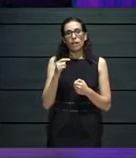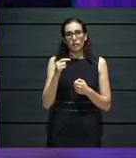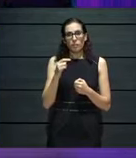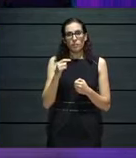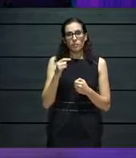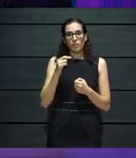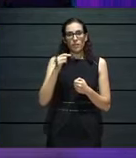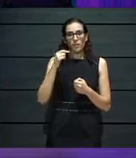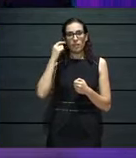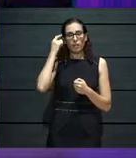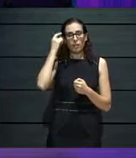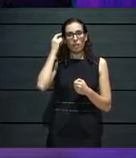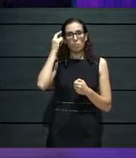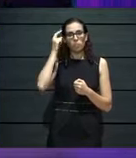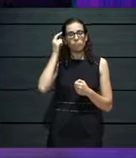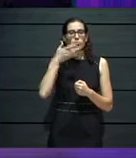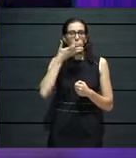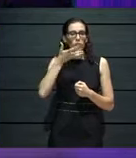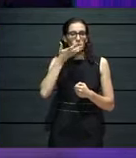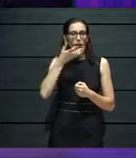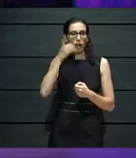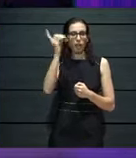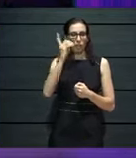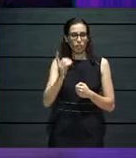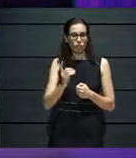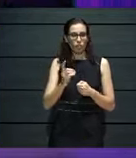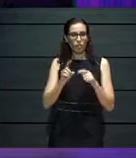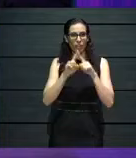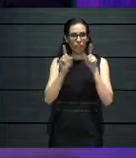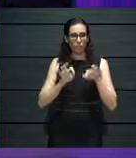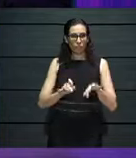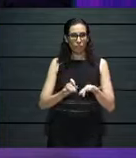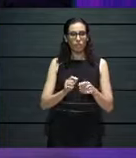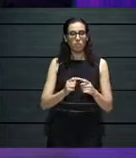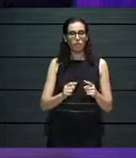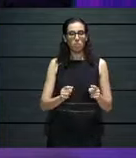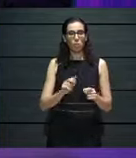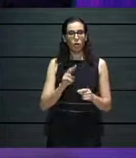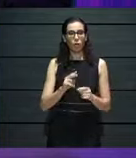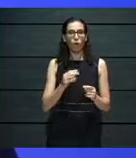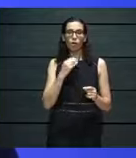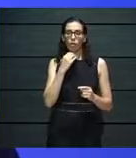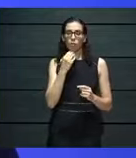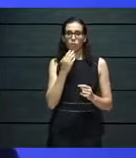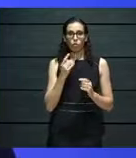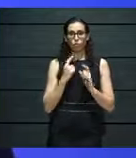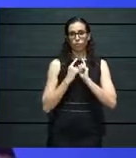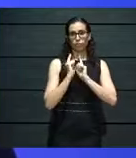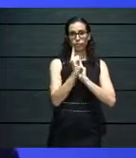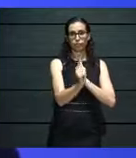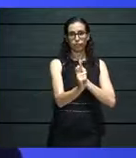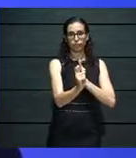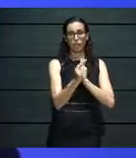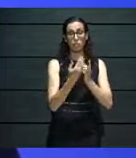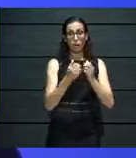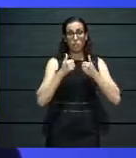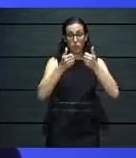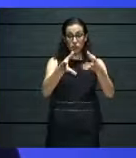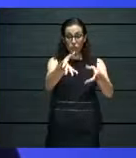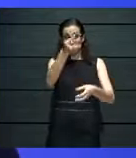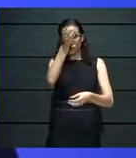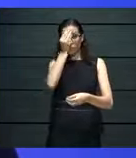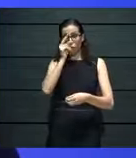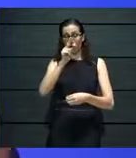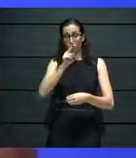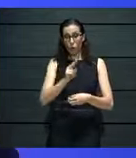as you were explaining before, so it kind of helped in a way. but sometimes you can be one way, so it's very important to be two ways. So you need to listen, to